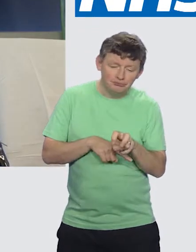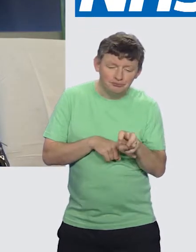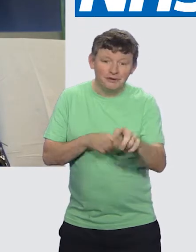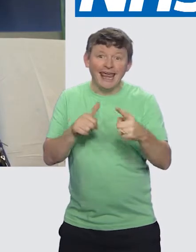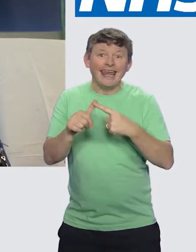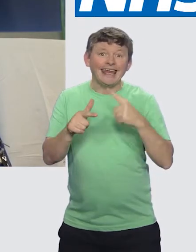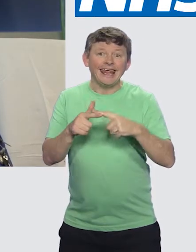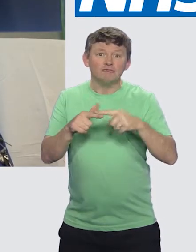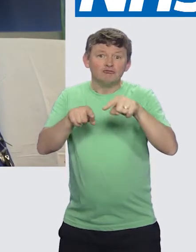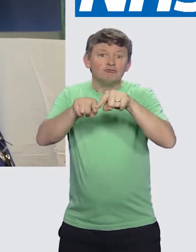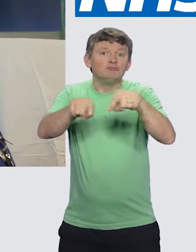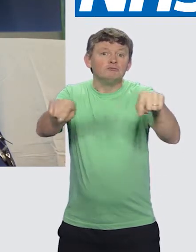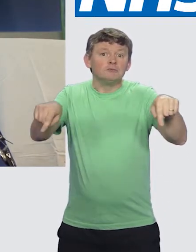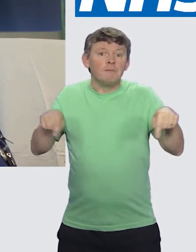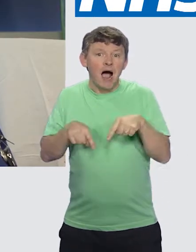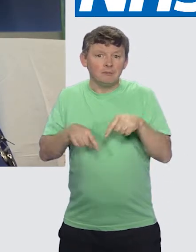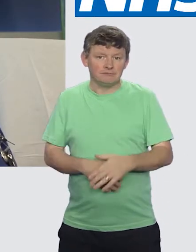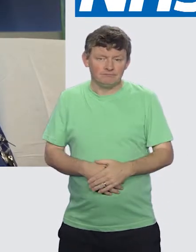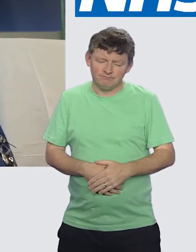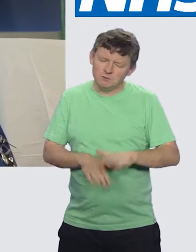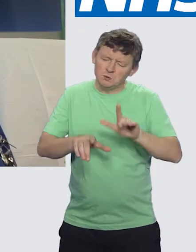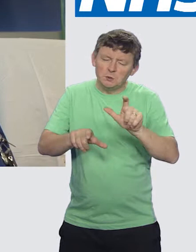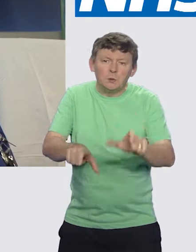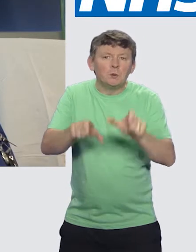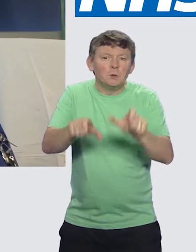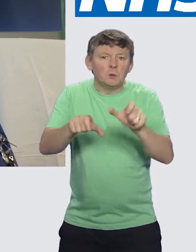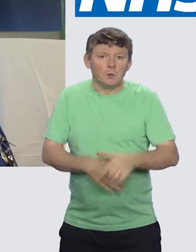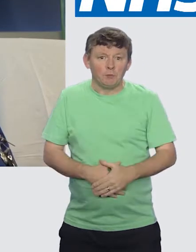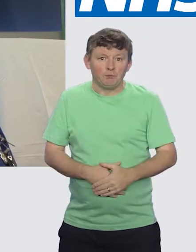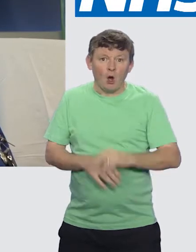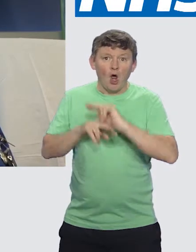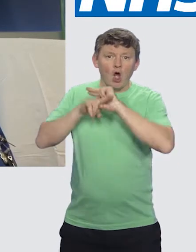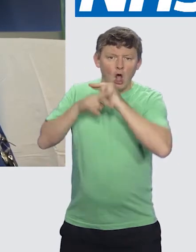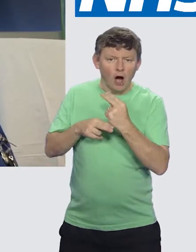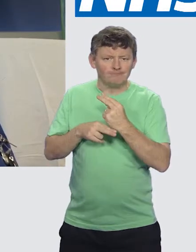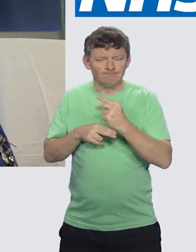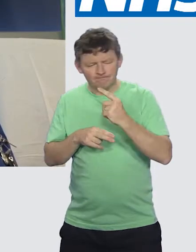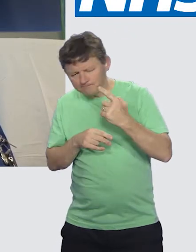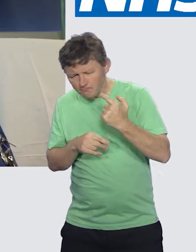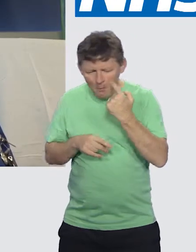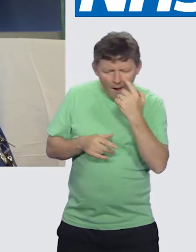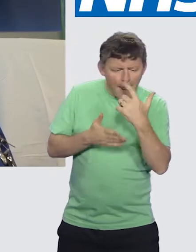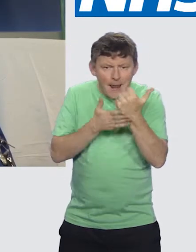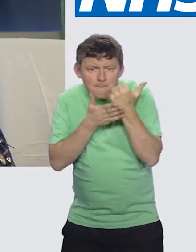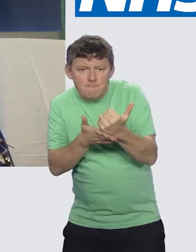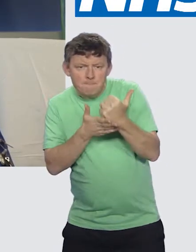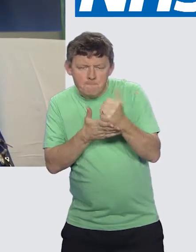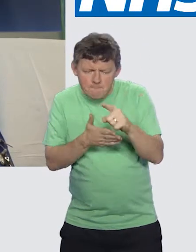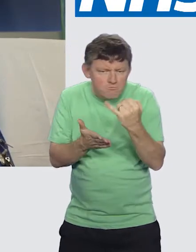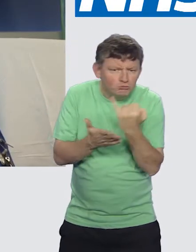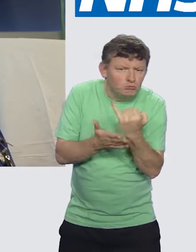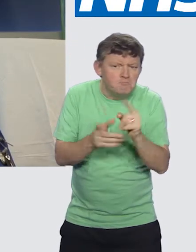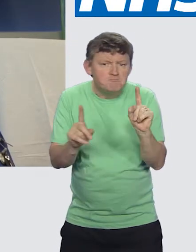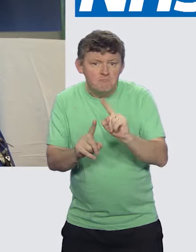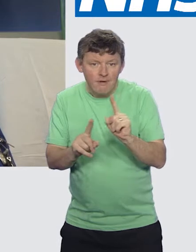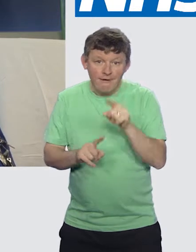&E department and wait for a little while until a nurse can assess you to see what's wrong with you. And we call